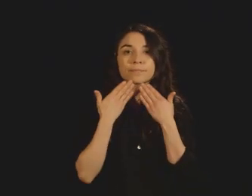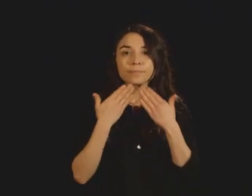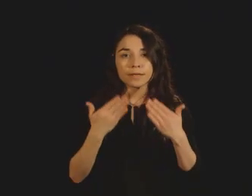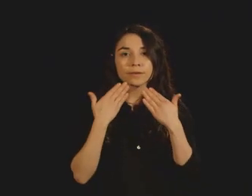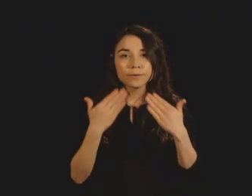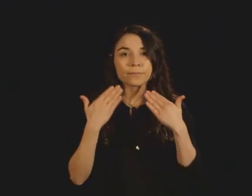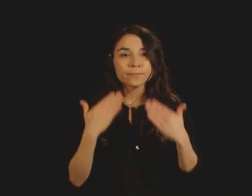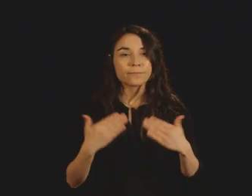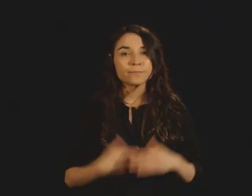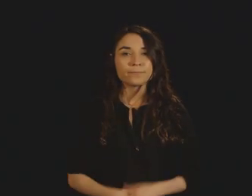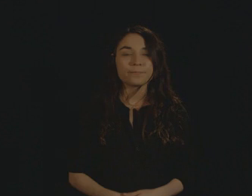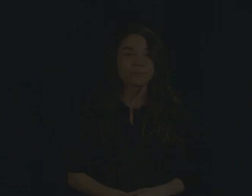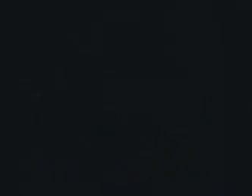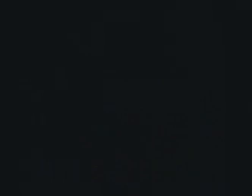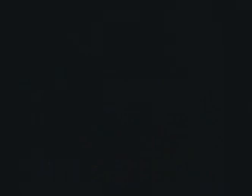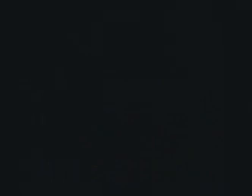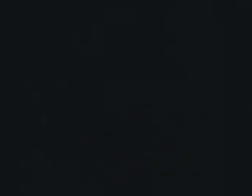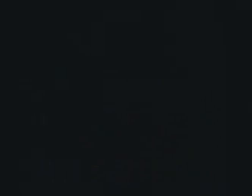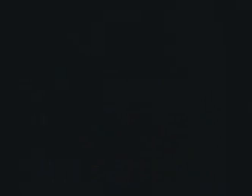Thank